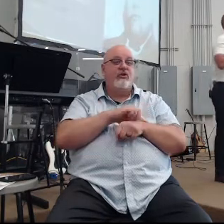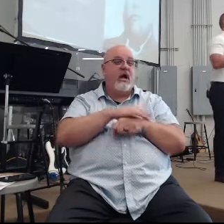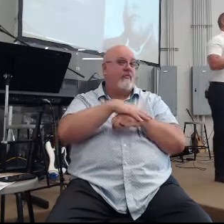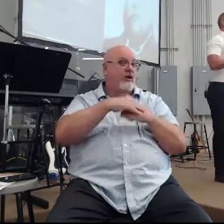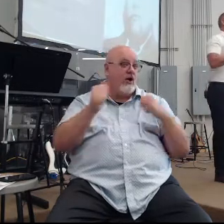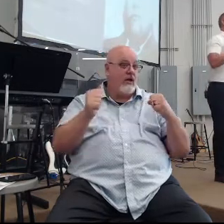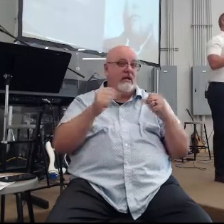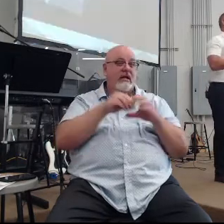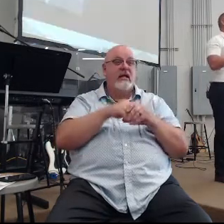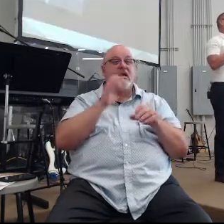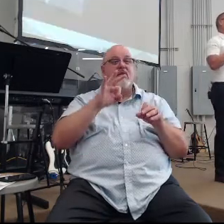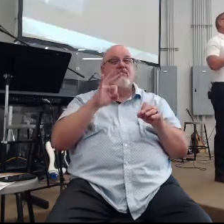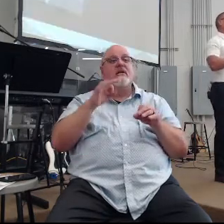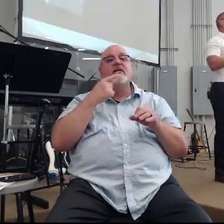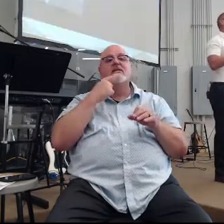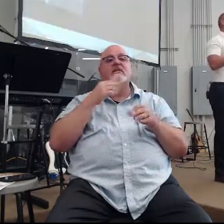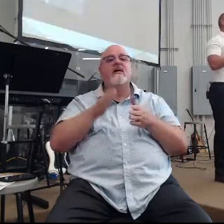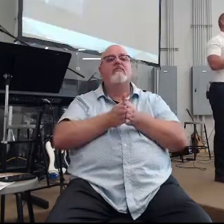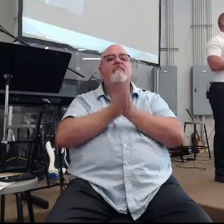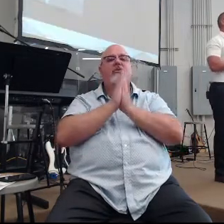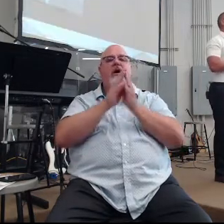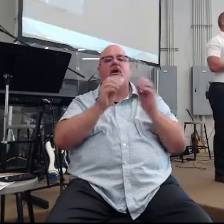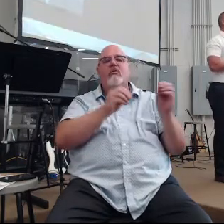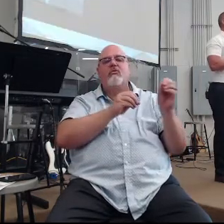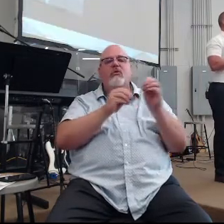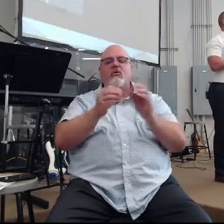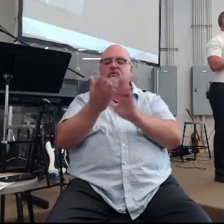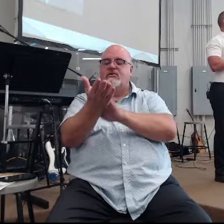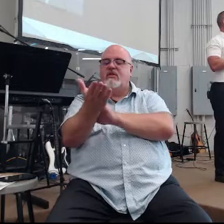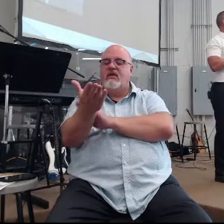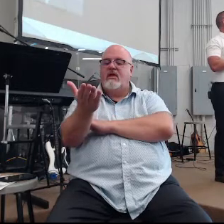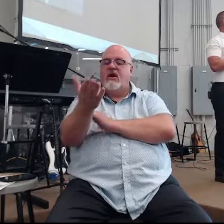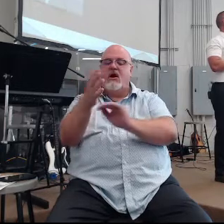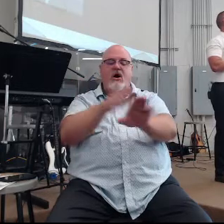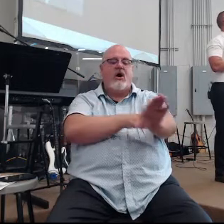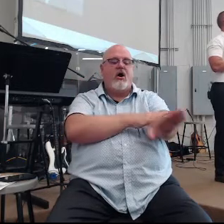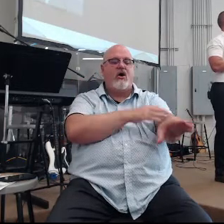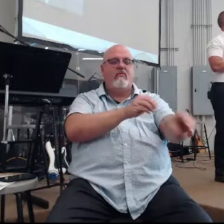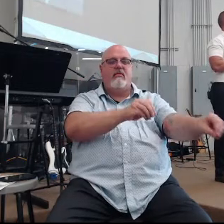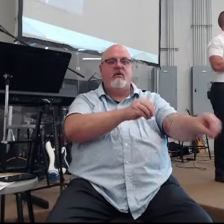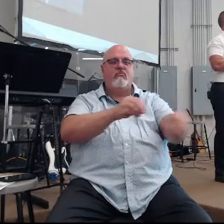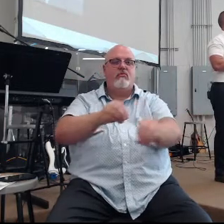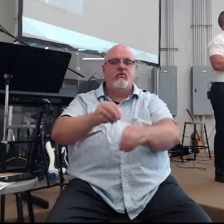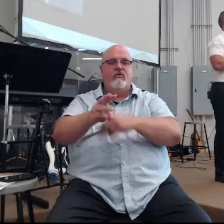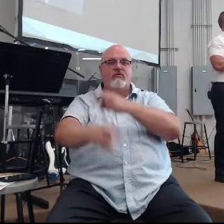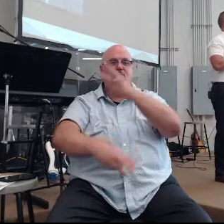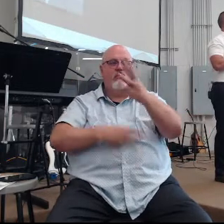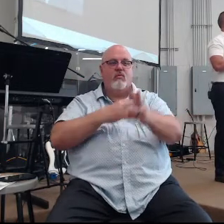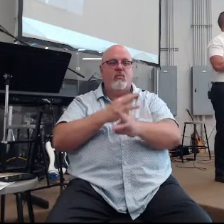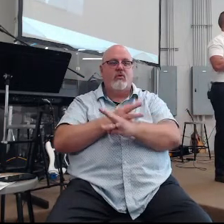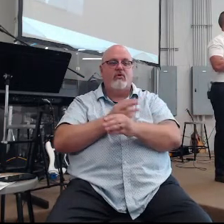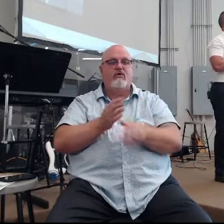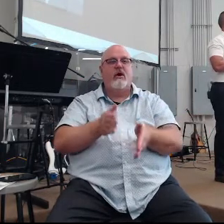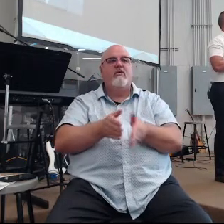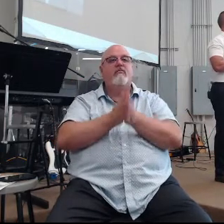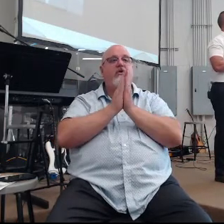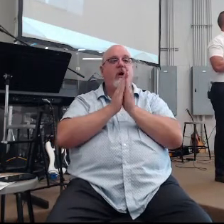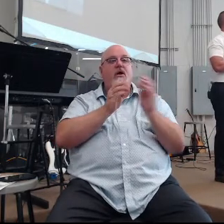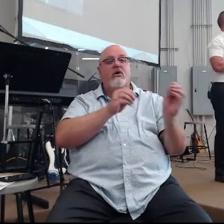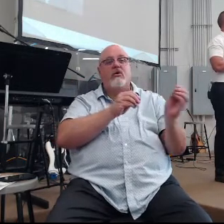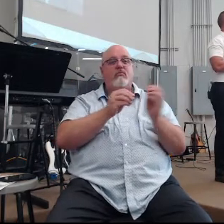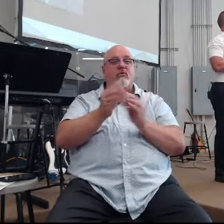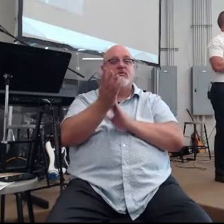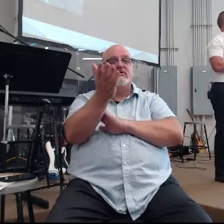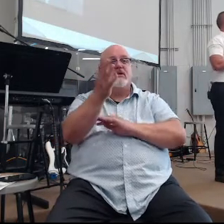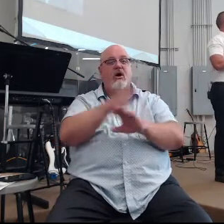he said this, prayer moves the arm that moves the world. Prayer moves the arm that